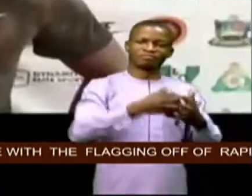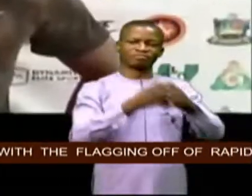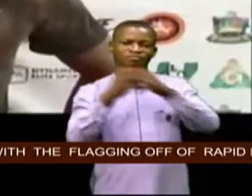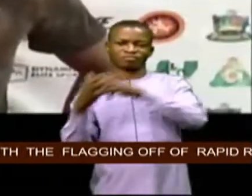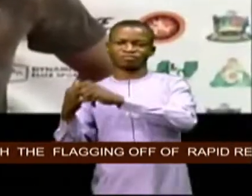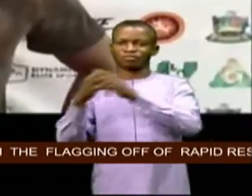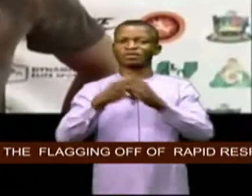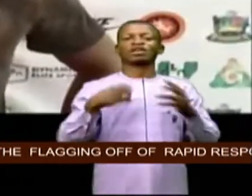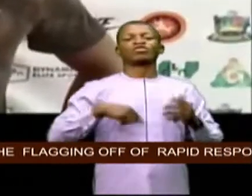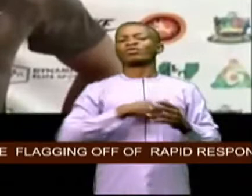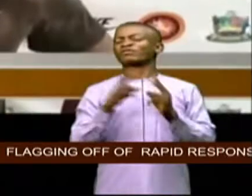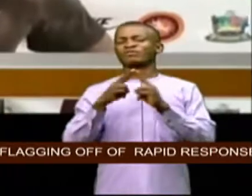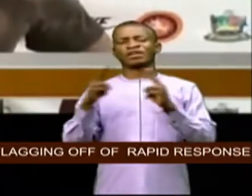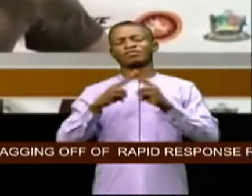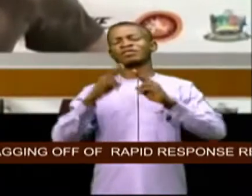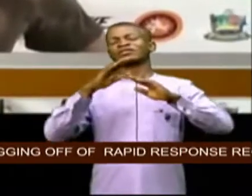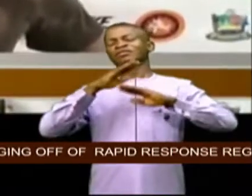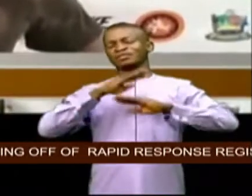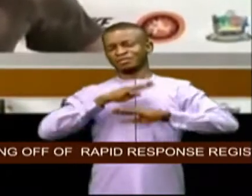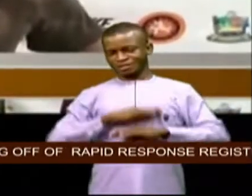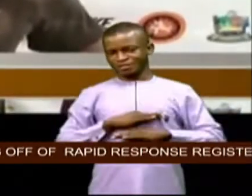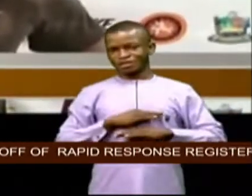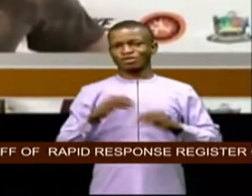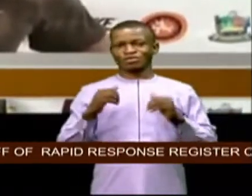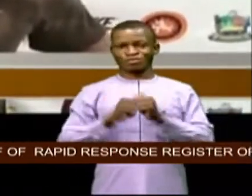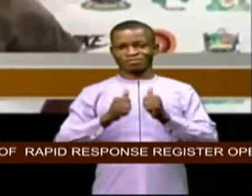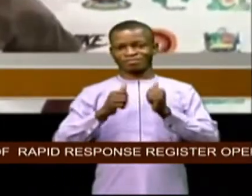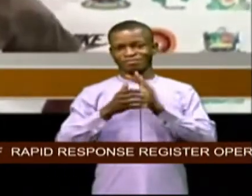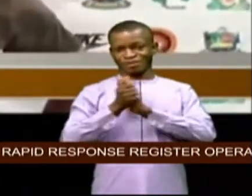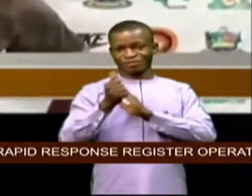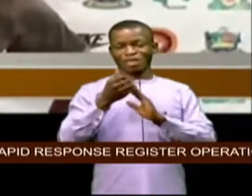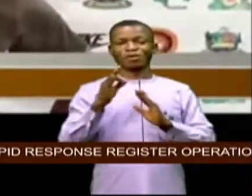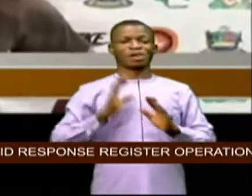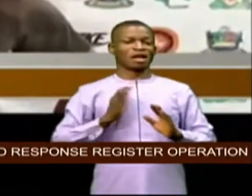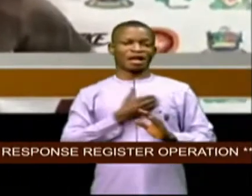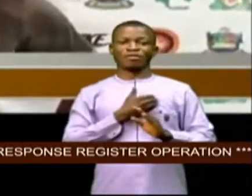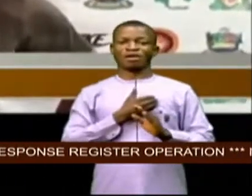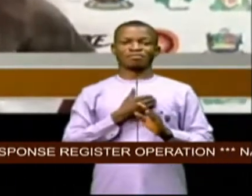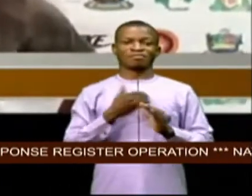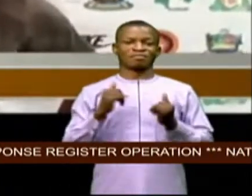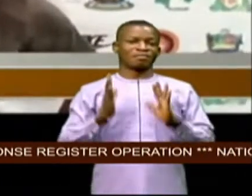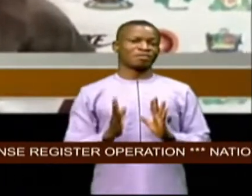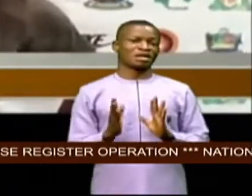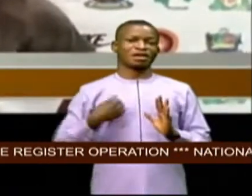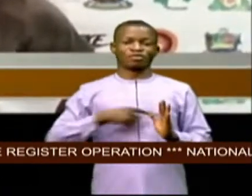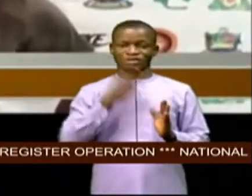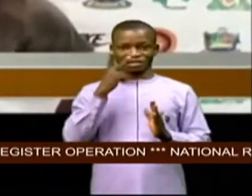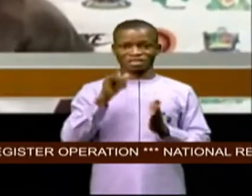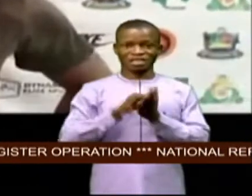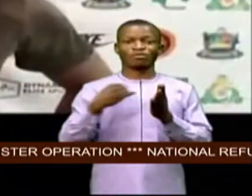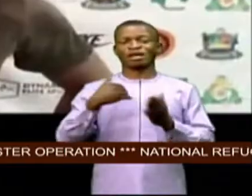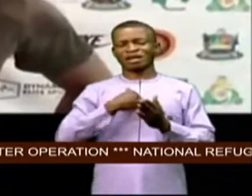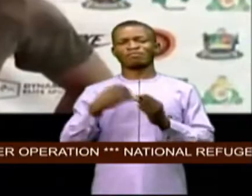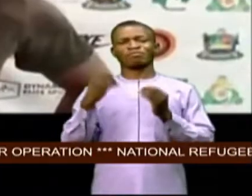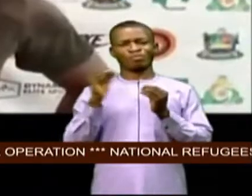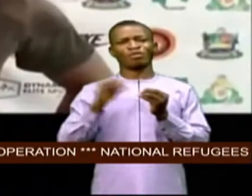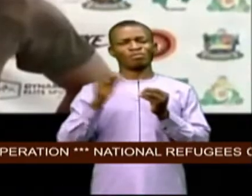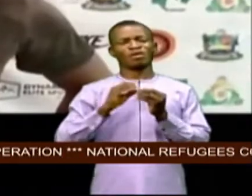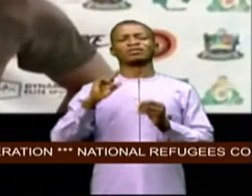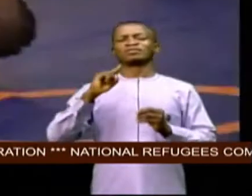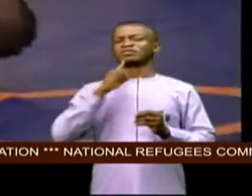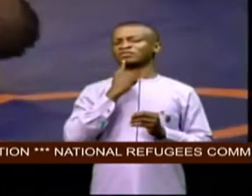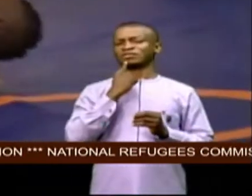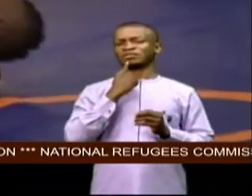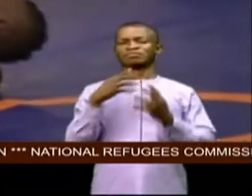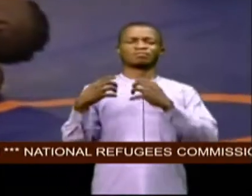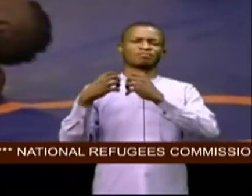very satisfied with the performance of our athletes it shows we still have some serious wrestlers